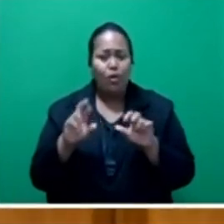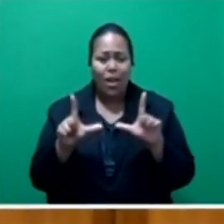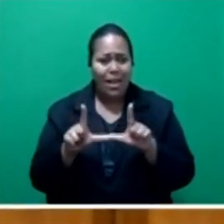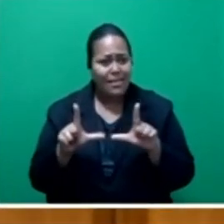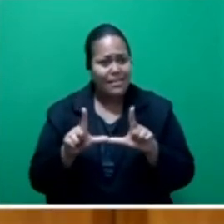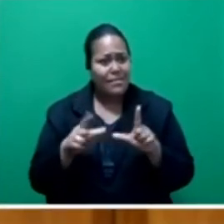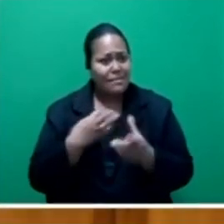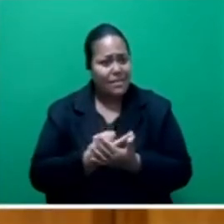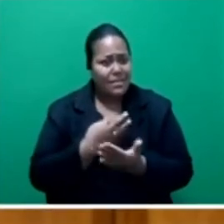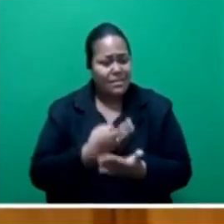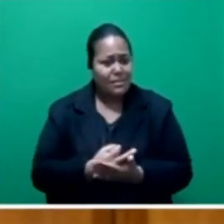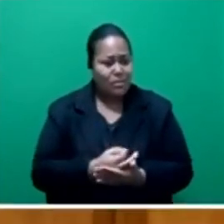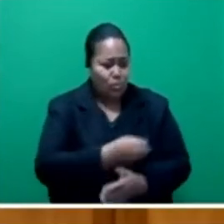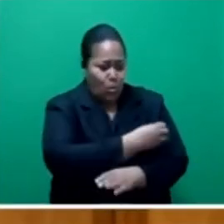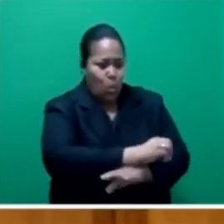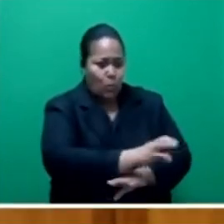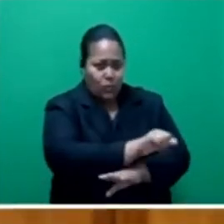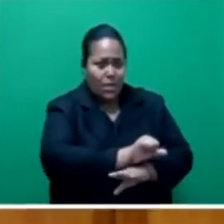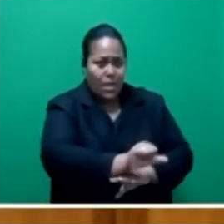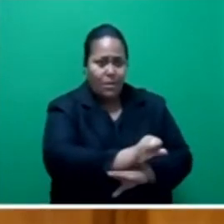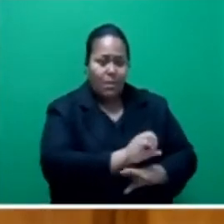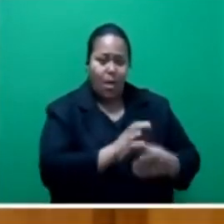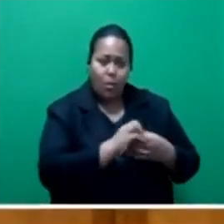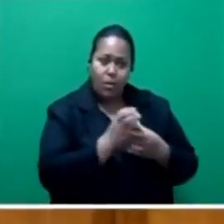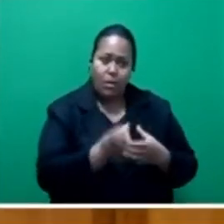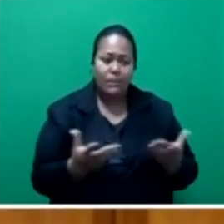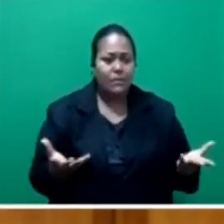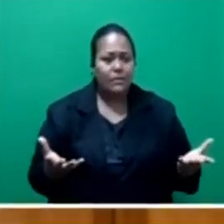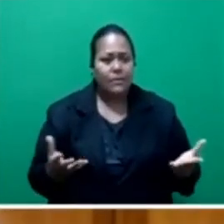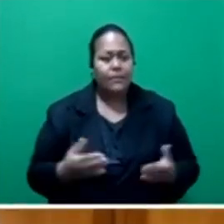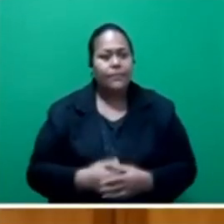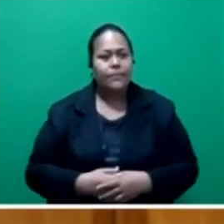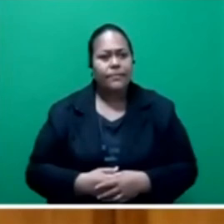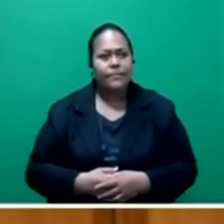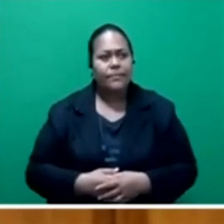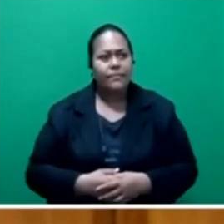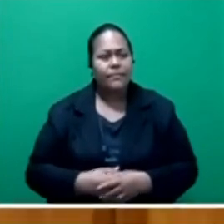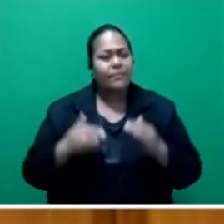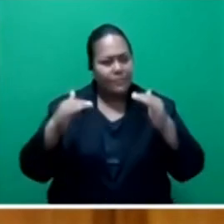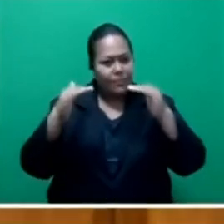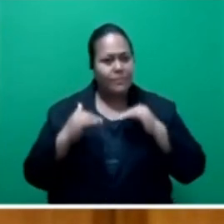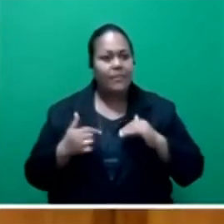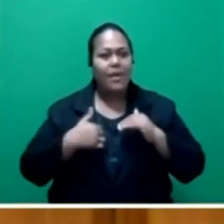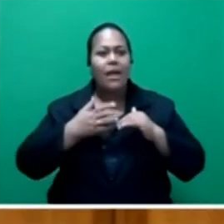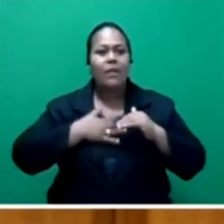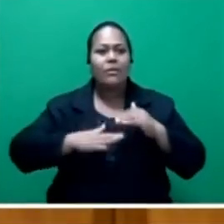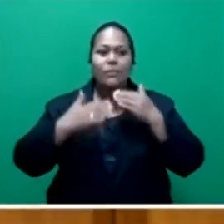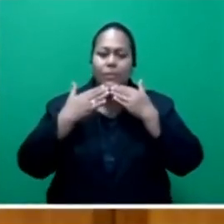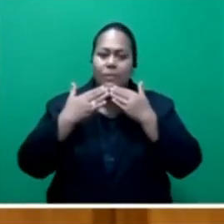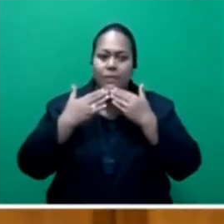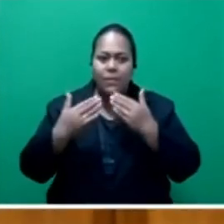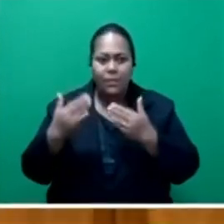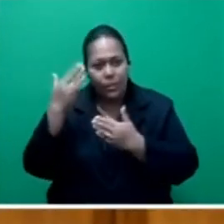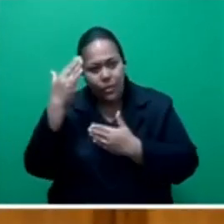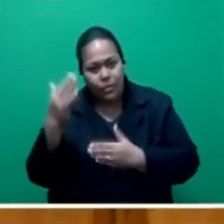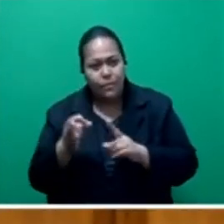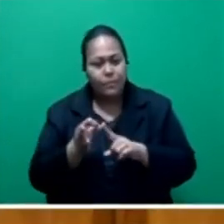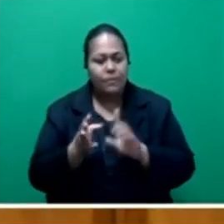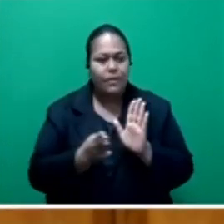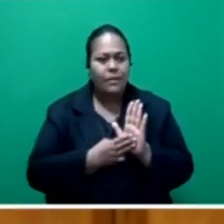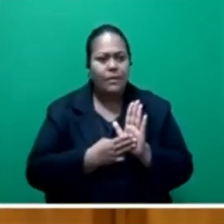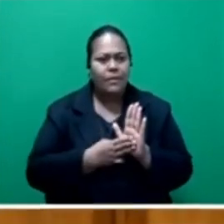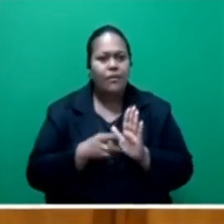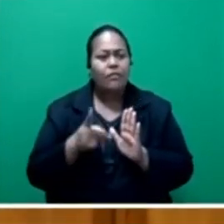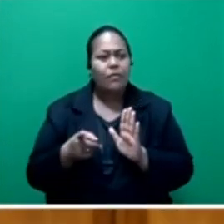time will tell. In conclusion, honorable speaker, on another note, I would like to thank the honorable prime minister